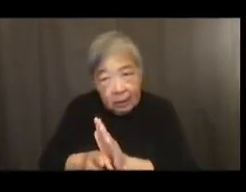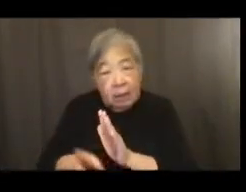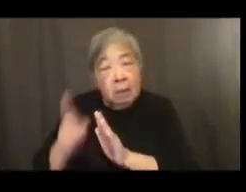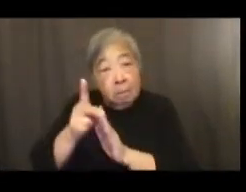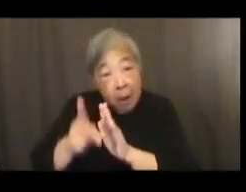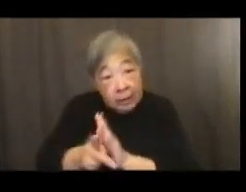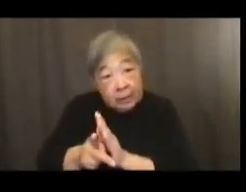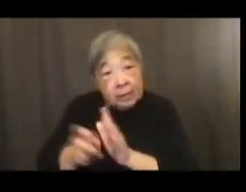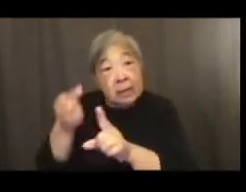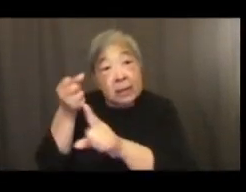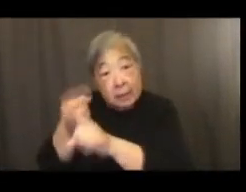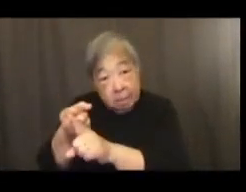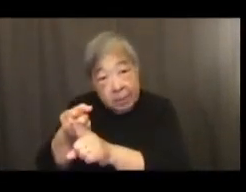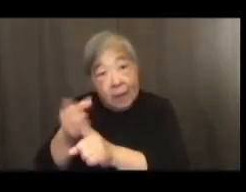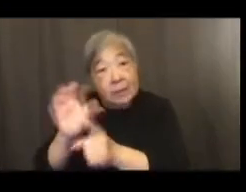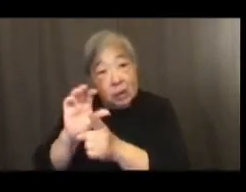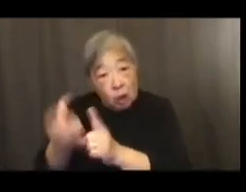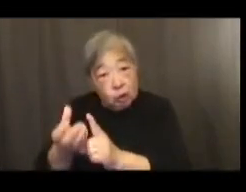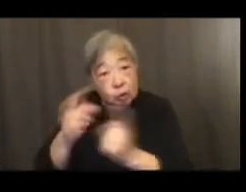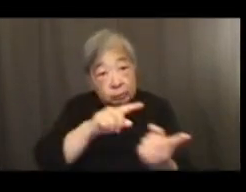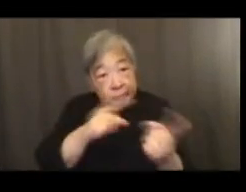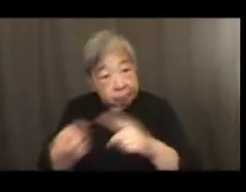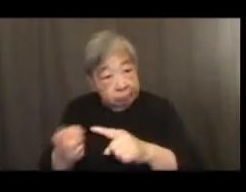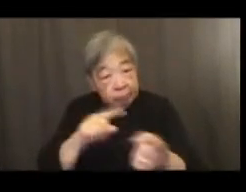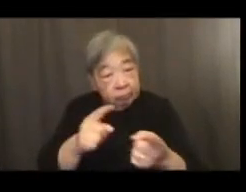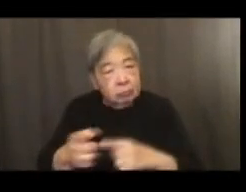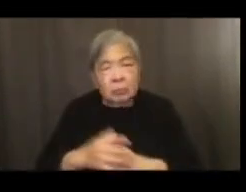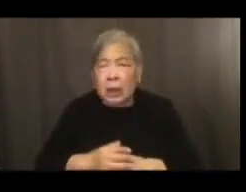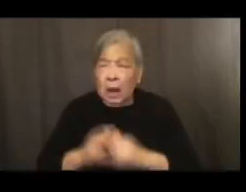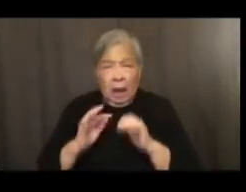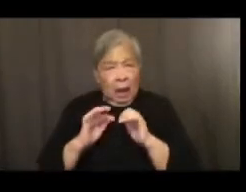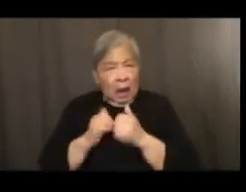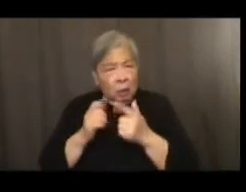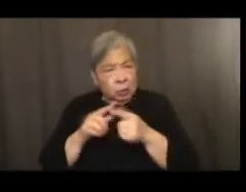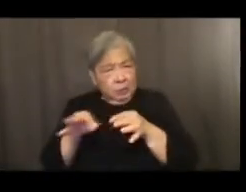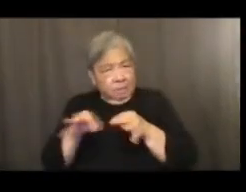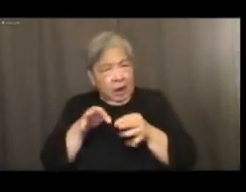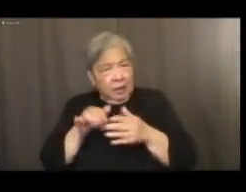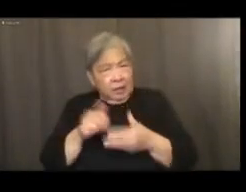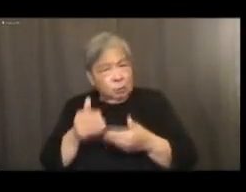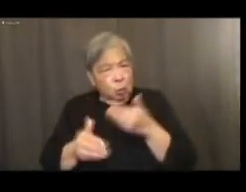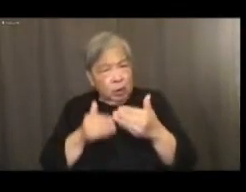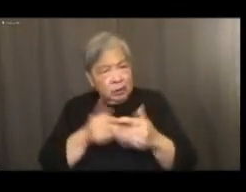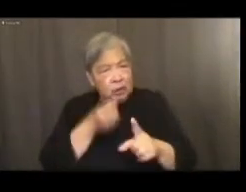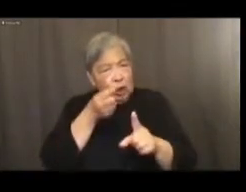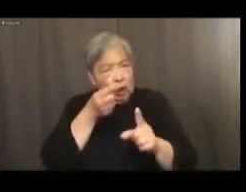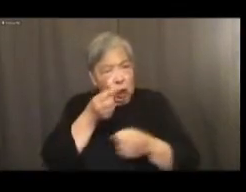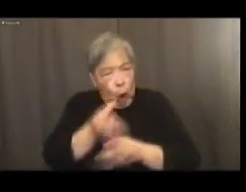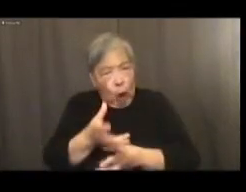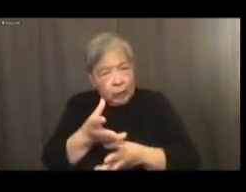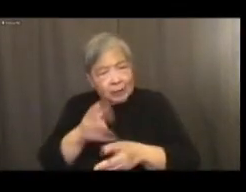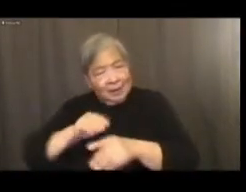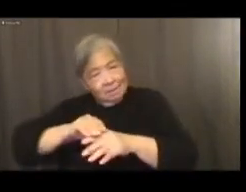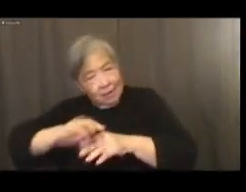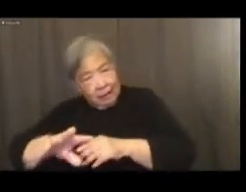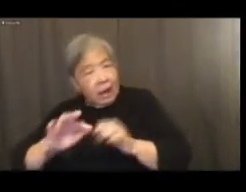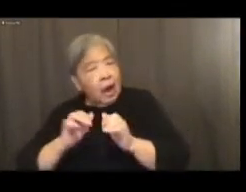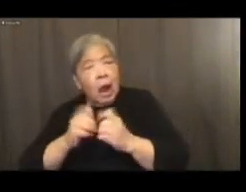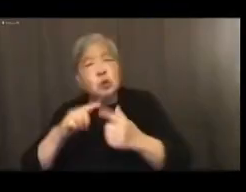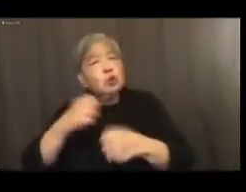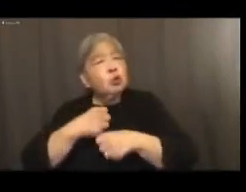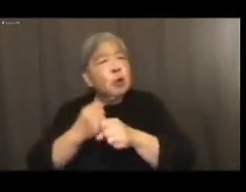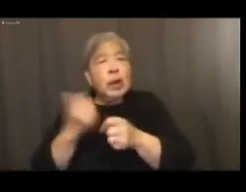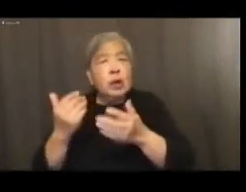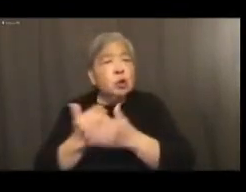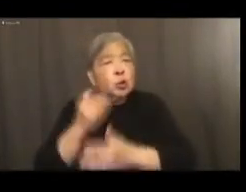culture. To better define the power of this cause and effect process that can help create new will, and so heal our divided